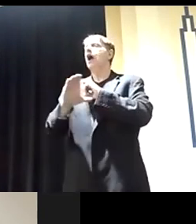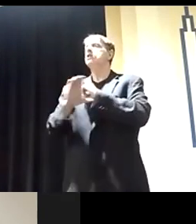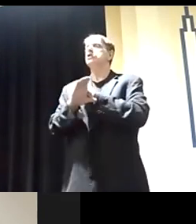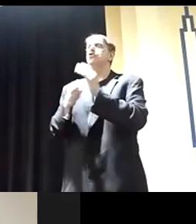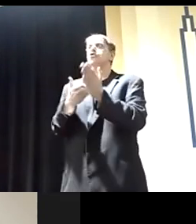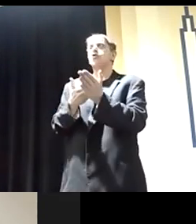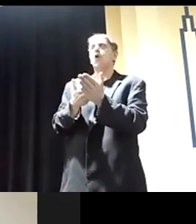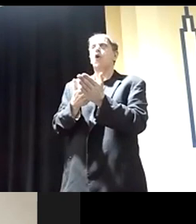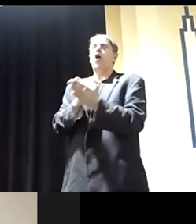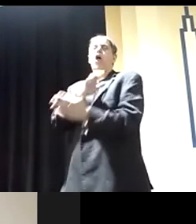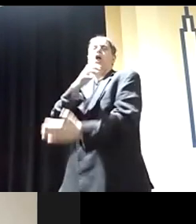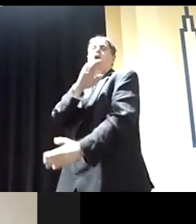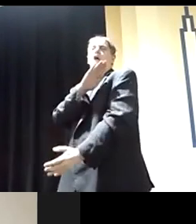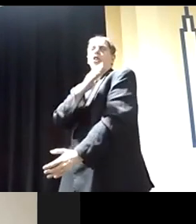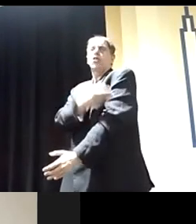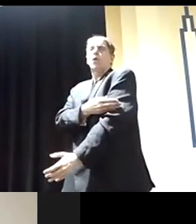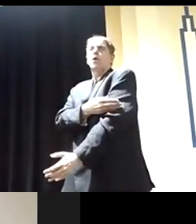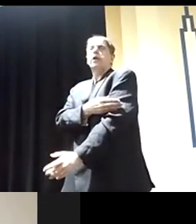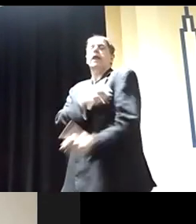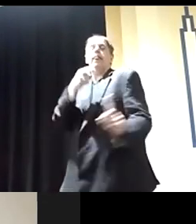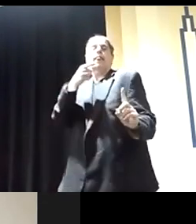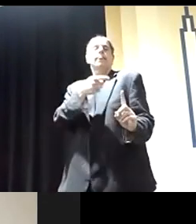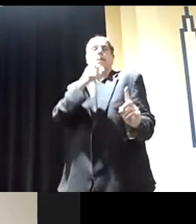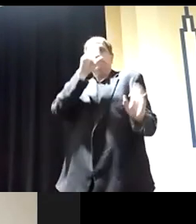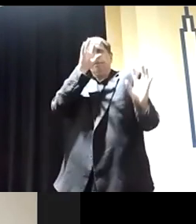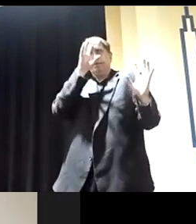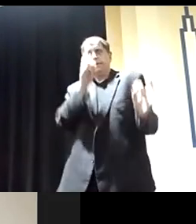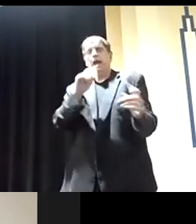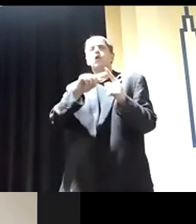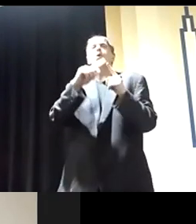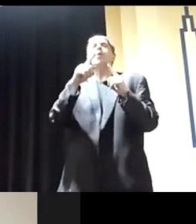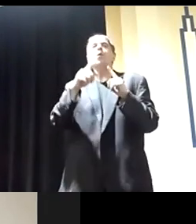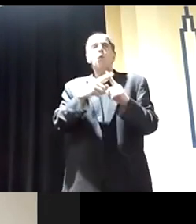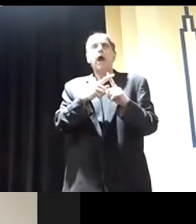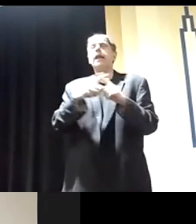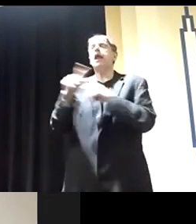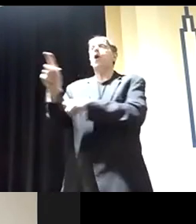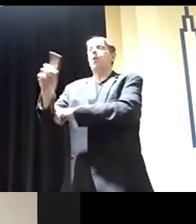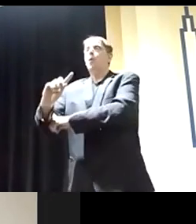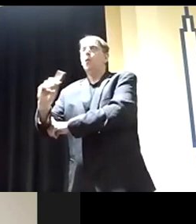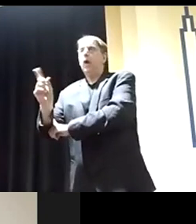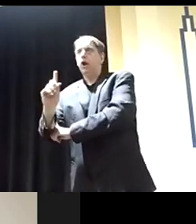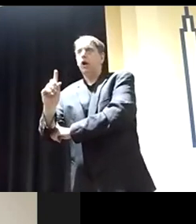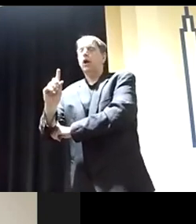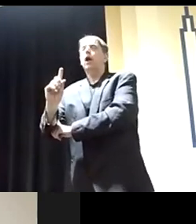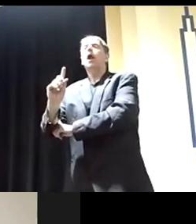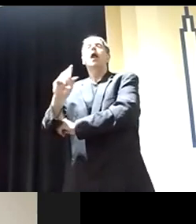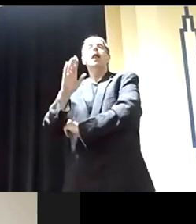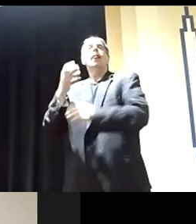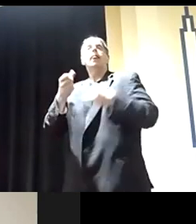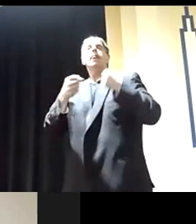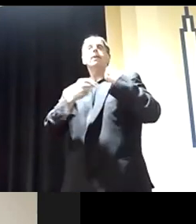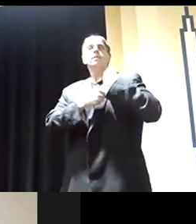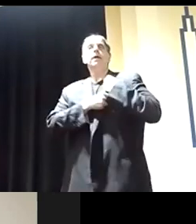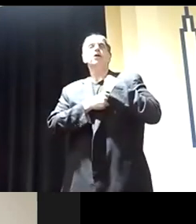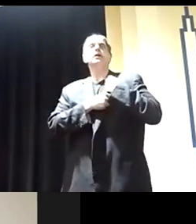to determine when and how, well not how, but when and where, military, American